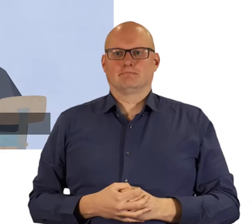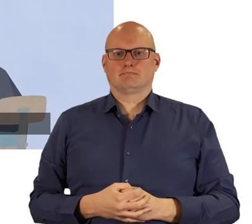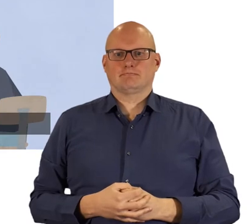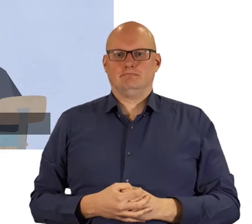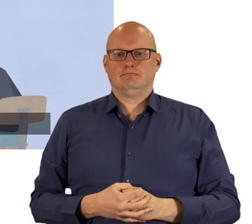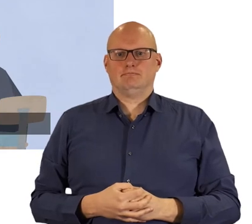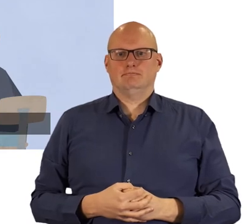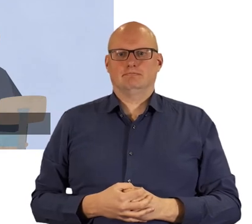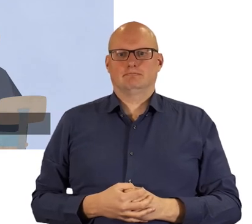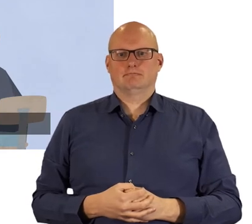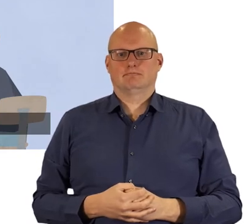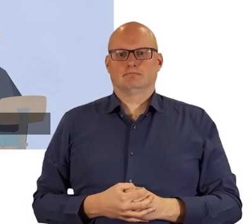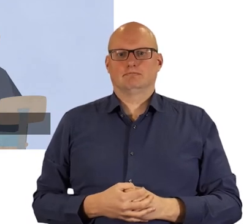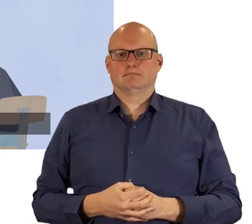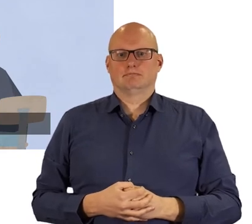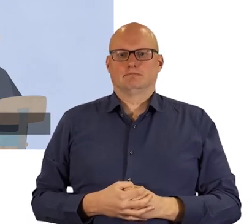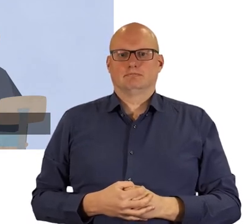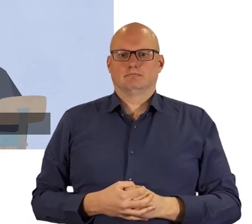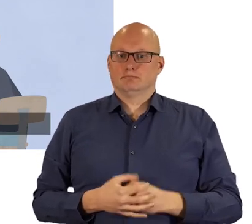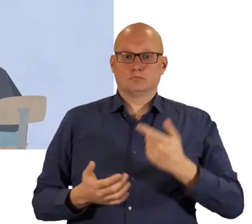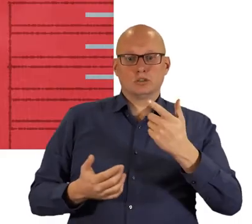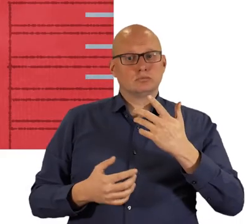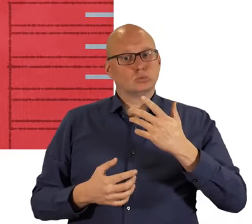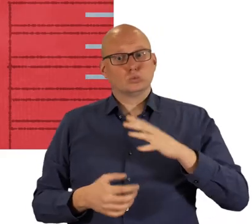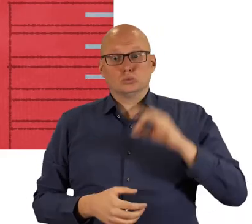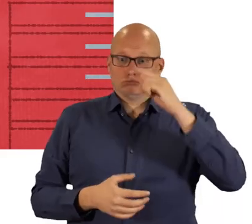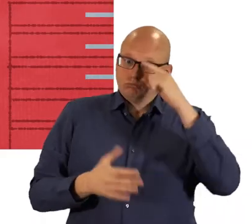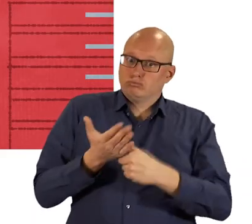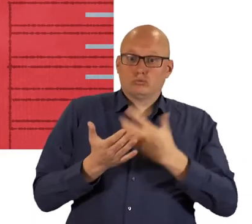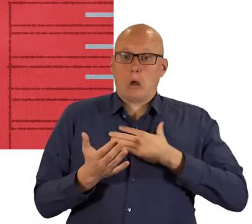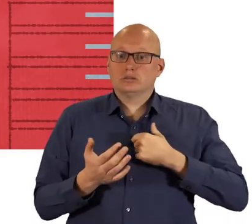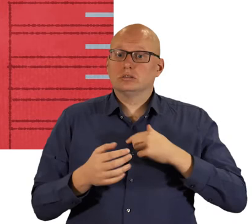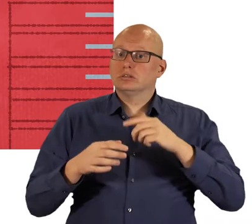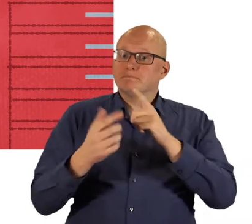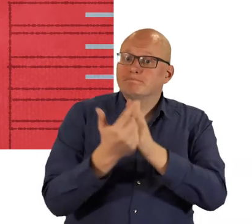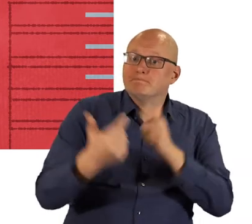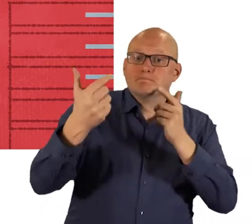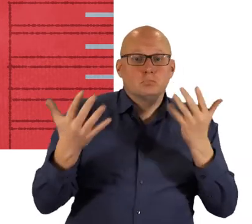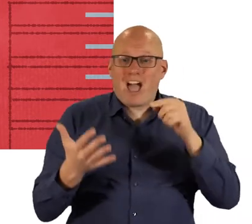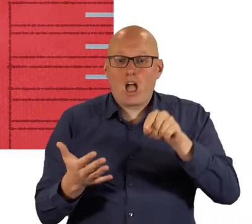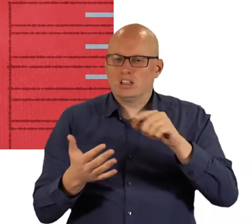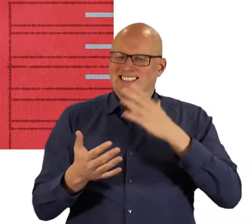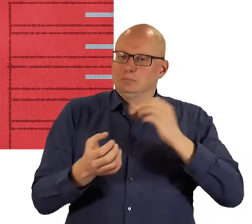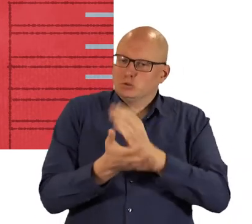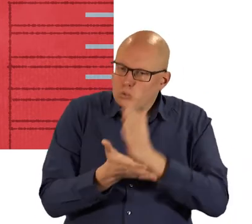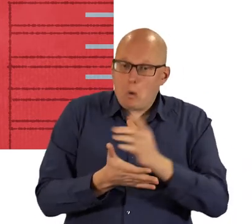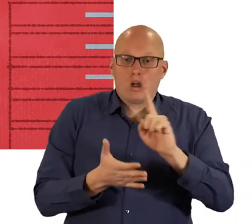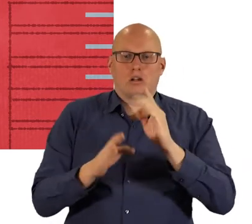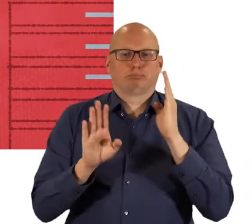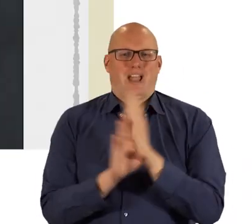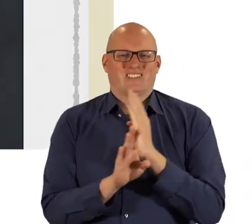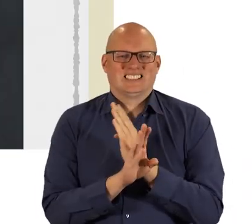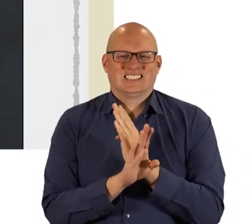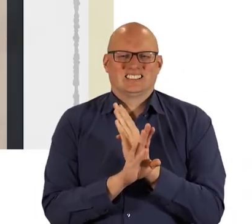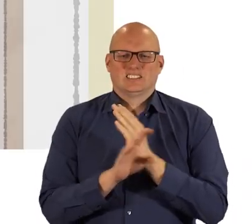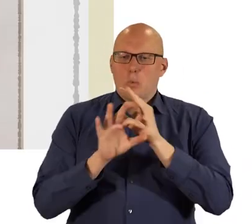or ask you to come in and visit in person wherever you choose to make your video call you'll need to make sure it is